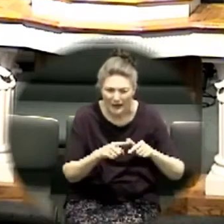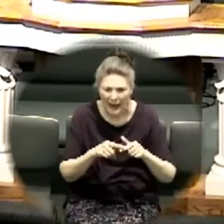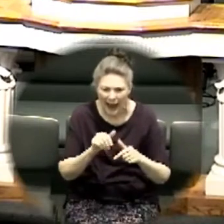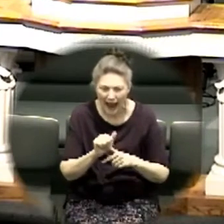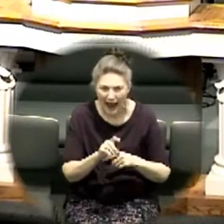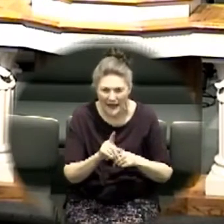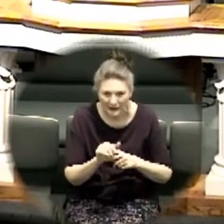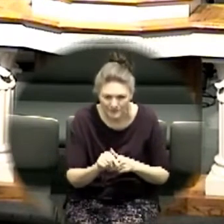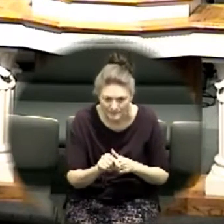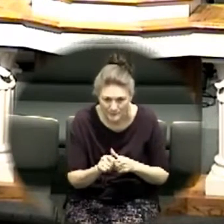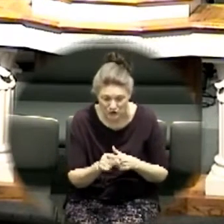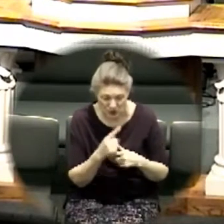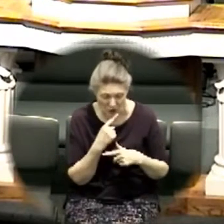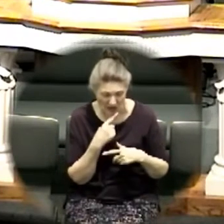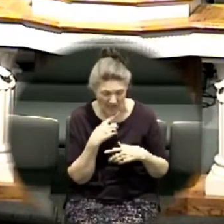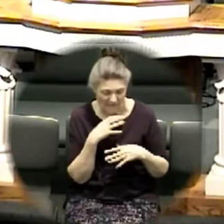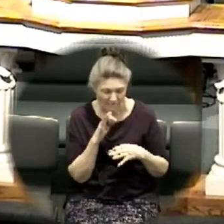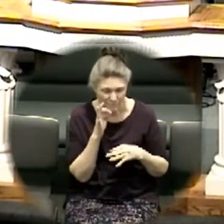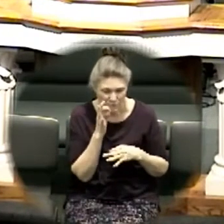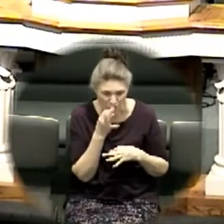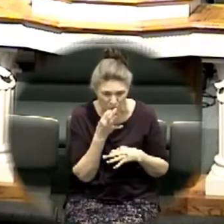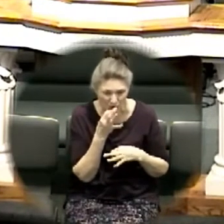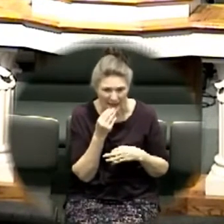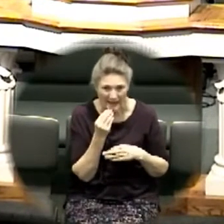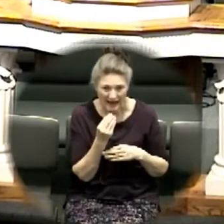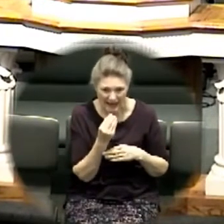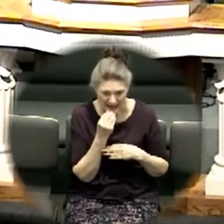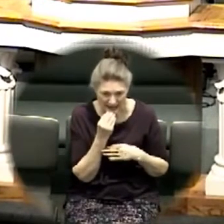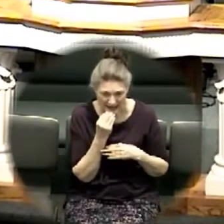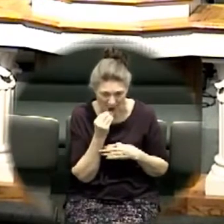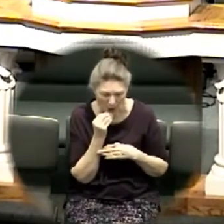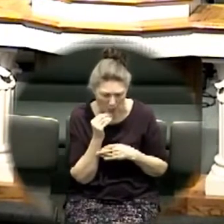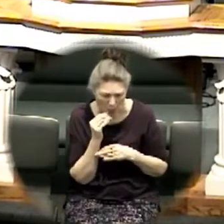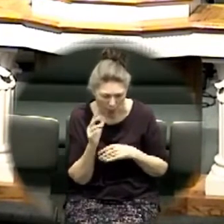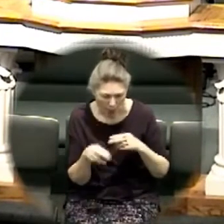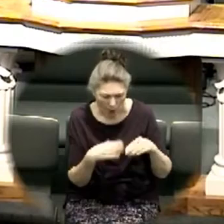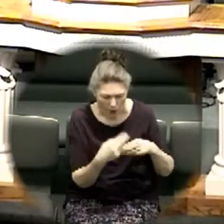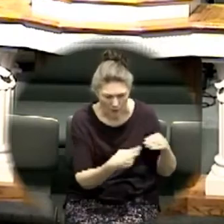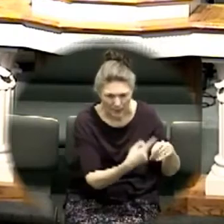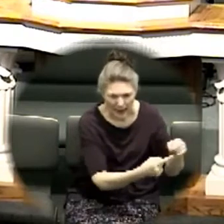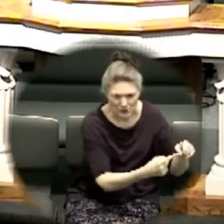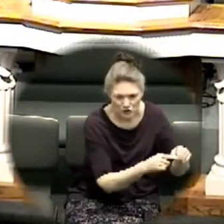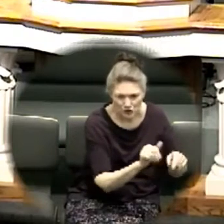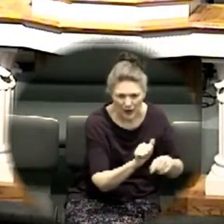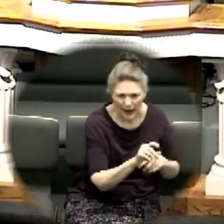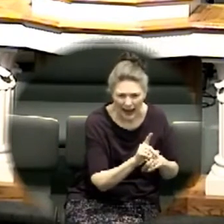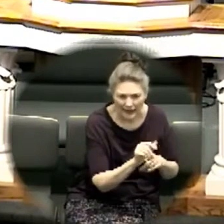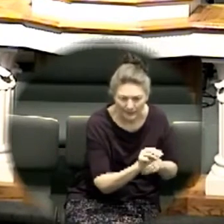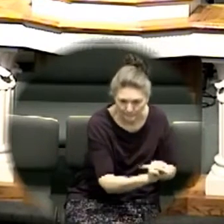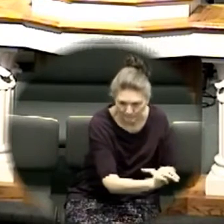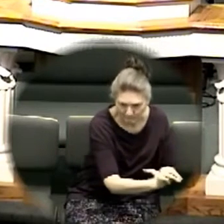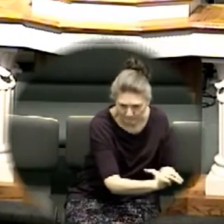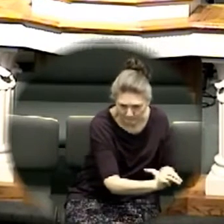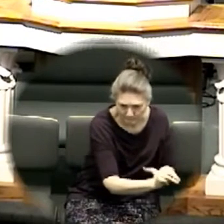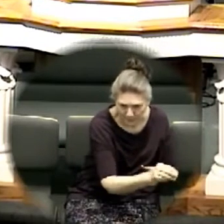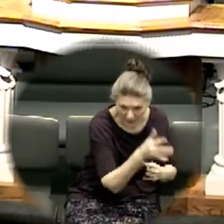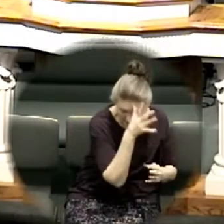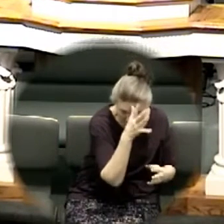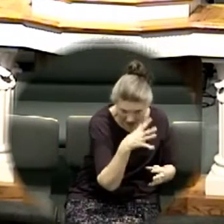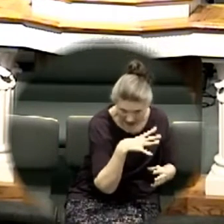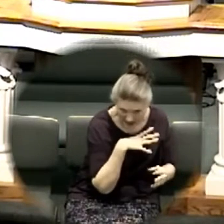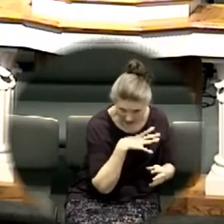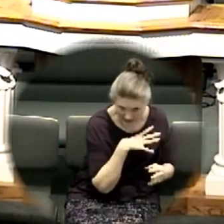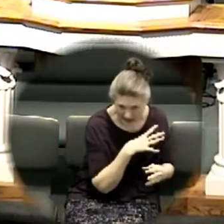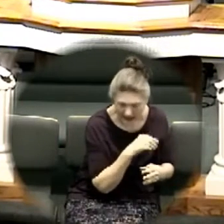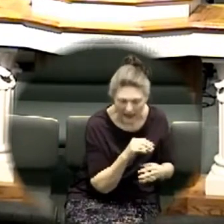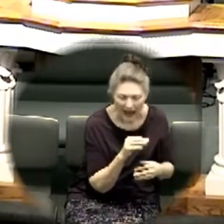ate it God said I'm going to roll it back all the way to Adam talk about this word if you're not excited about it